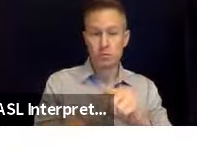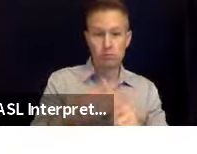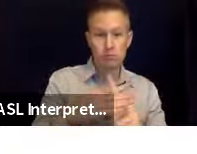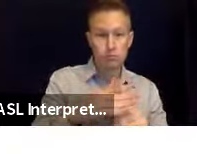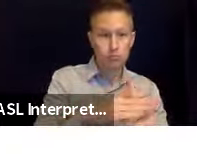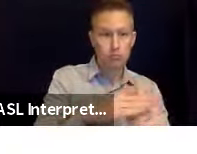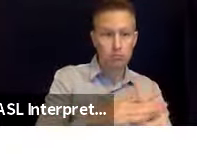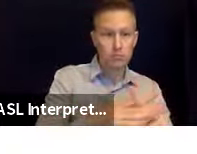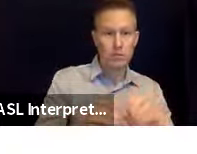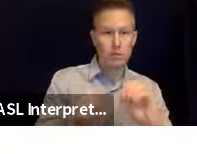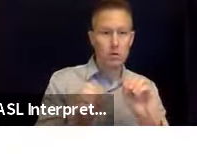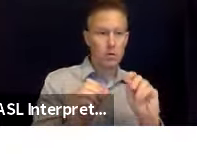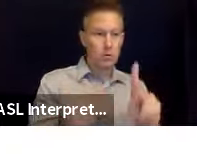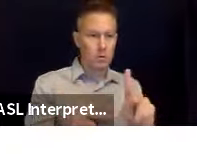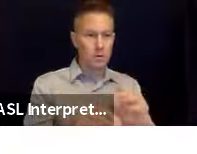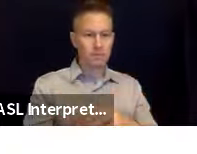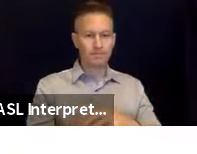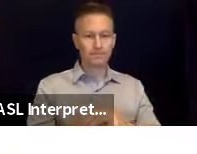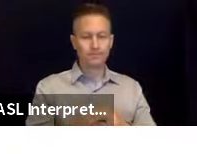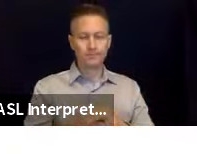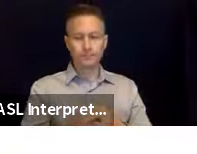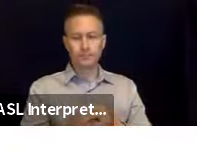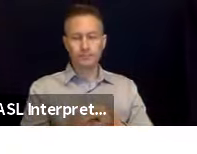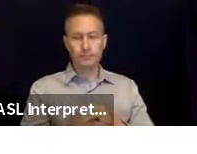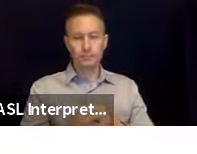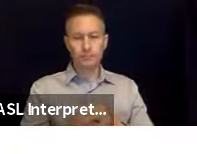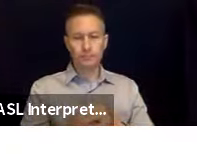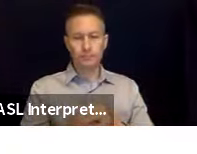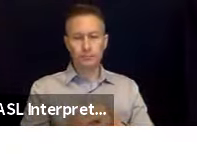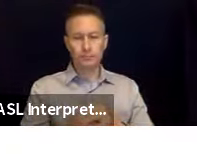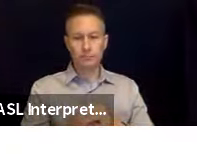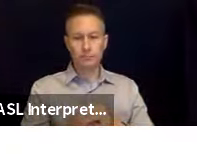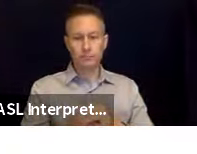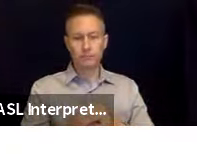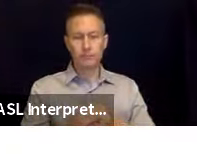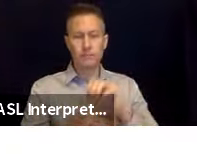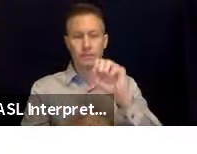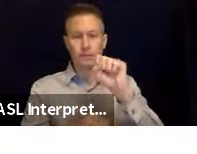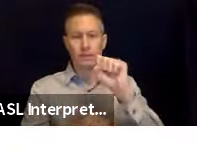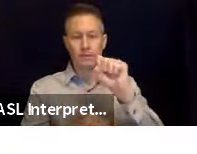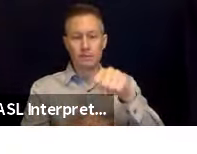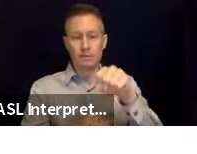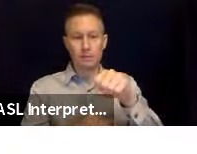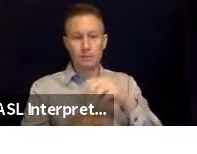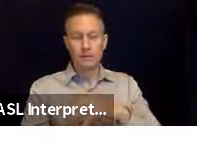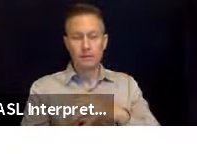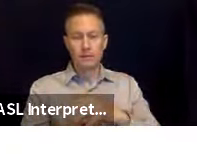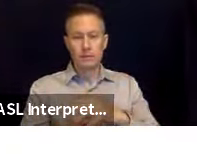Okay, and yes, of course, are.